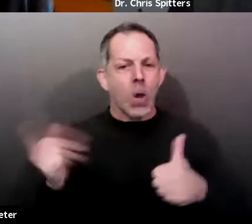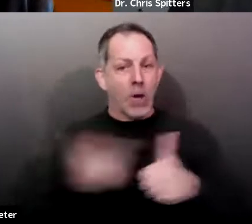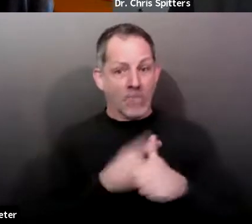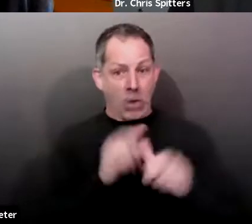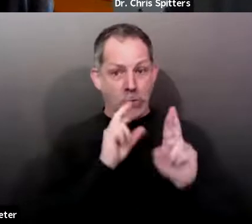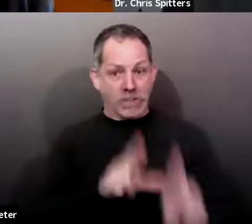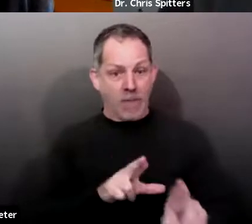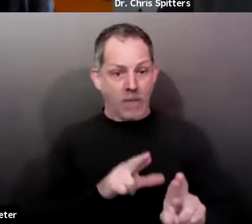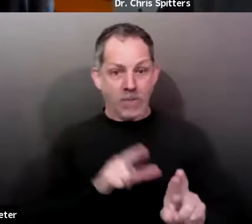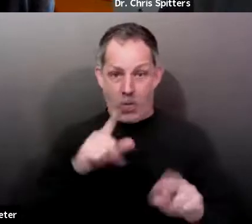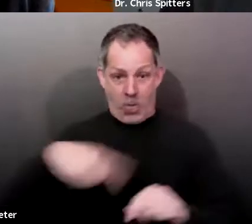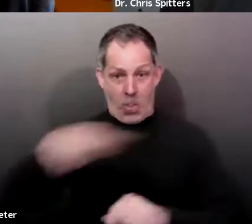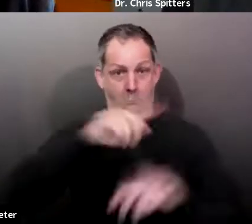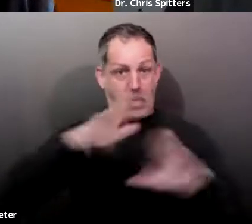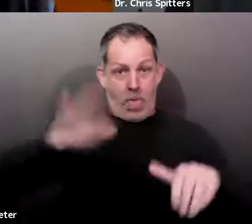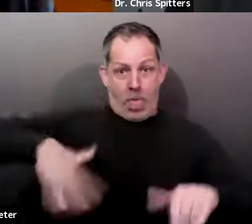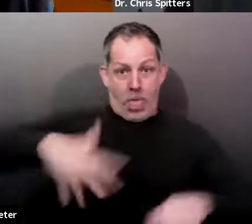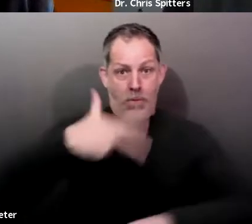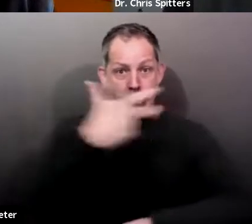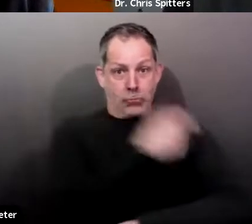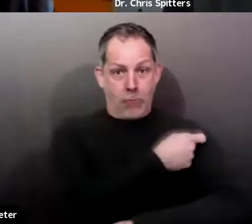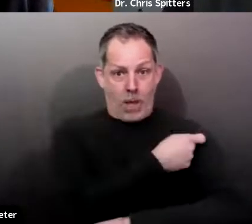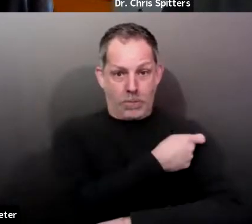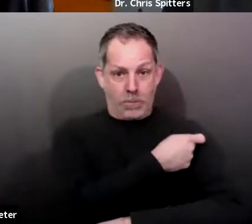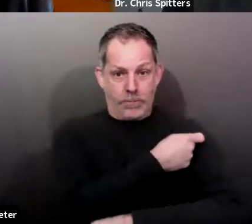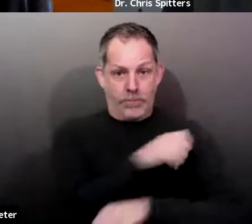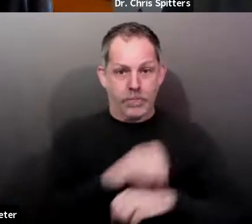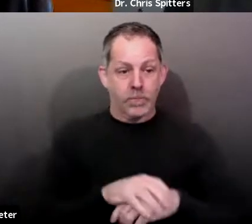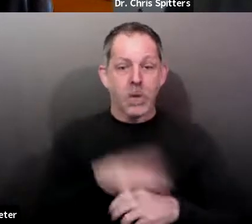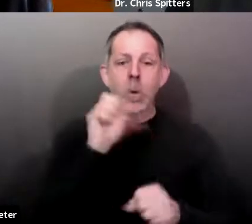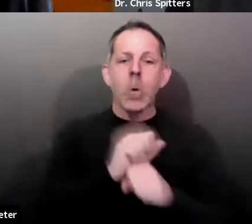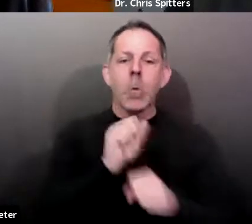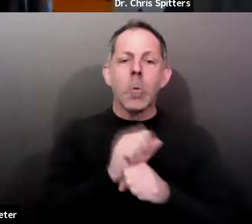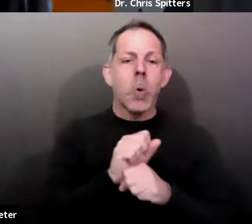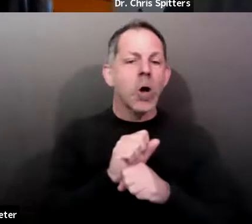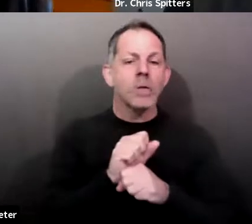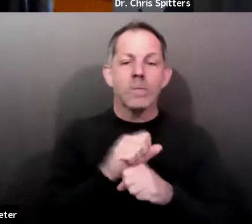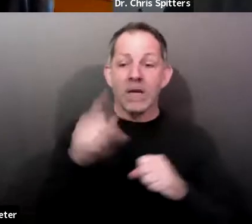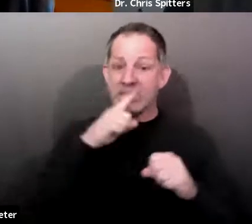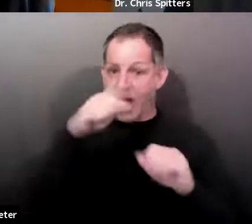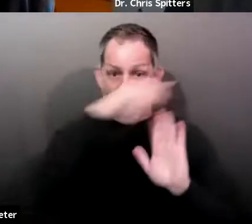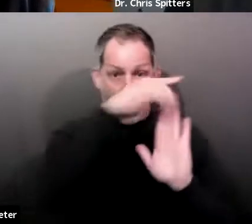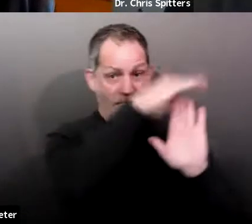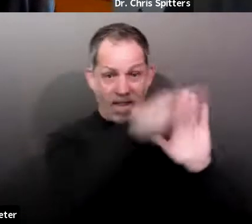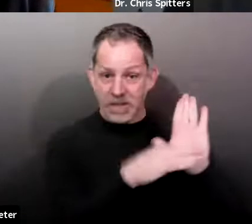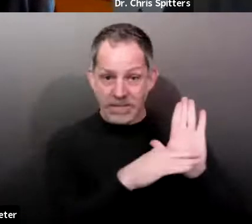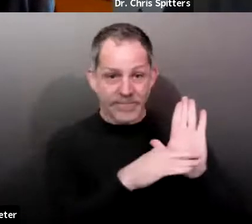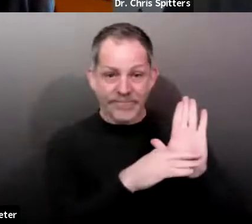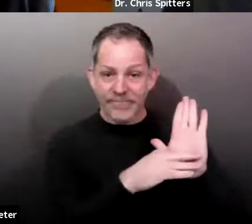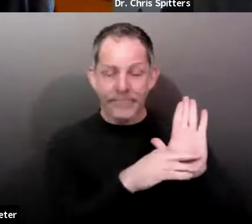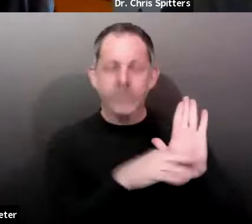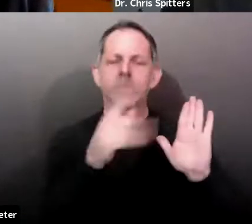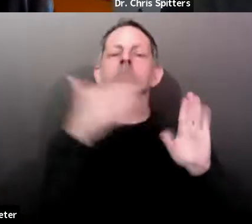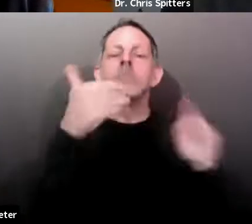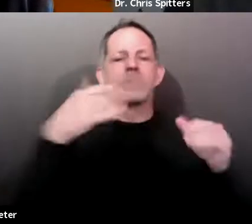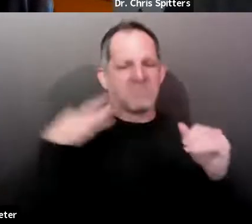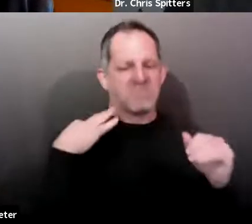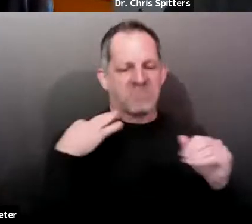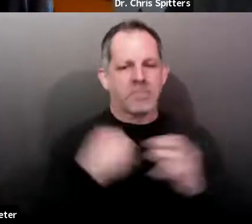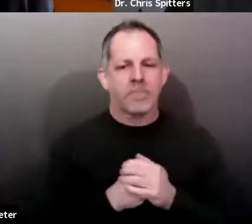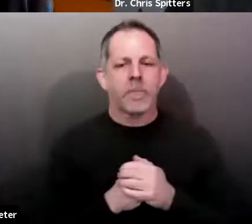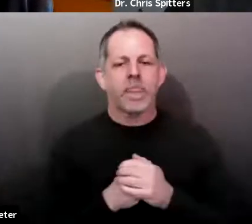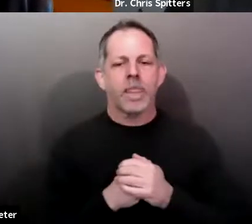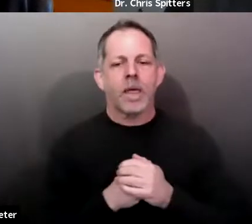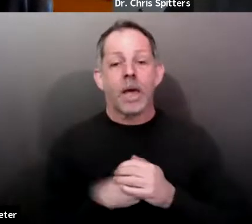Workers in sectors that are not listed above are not eligible at this time unless they meet eligibility criteria